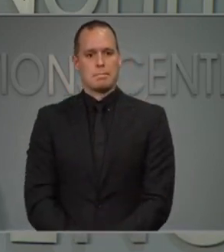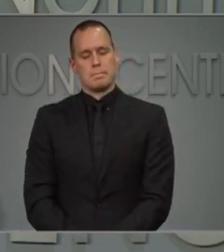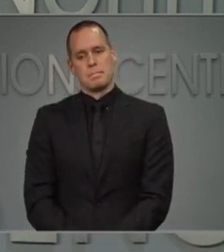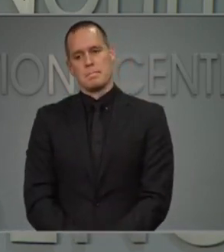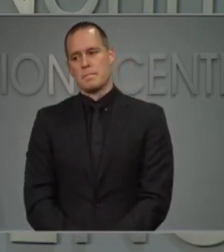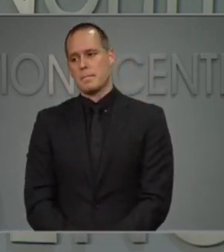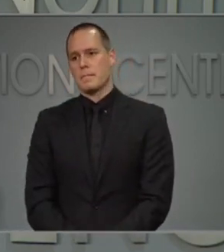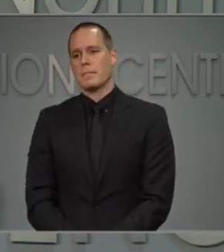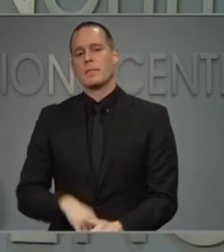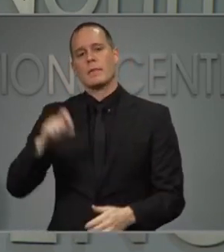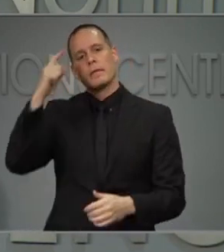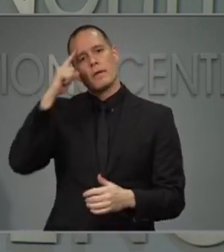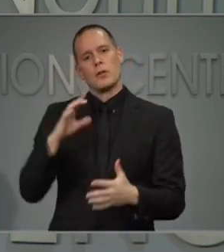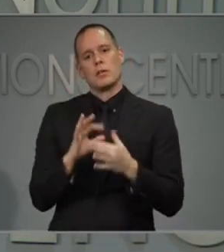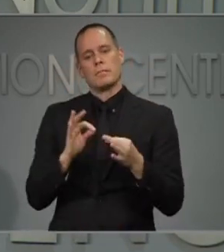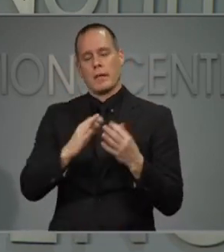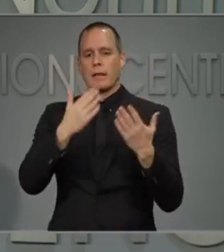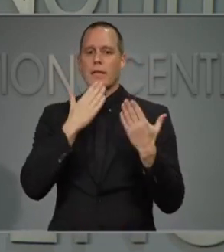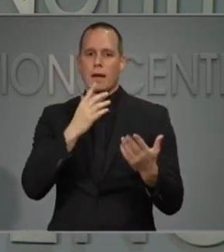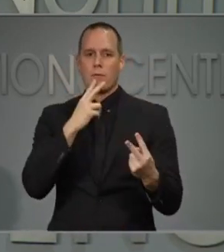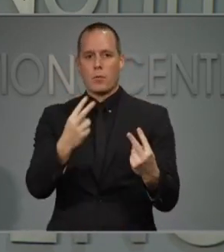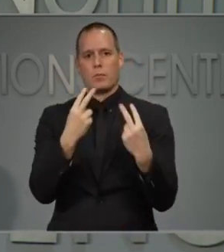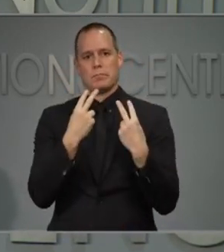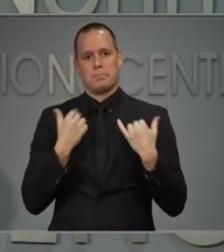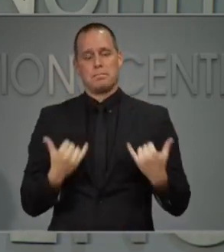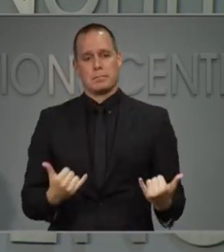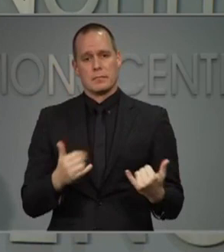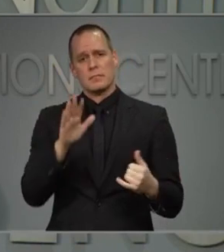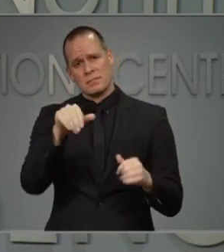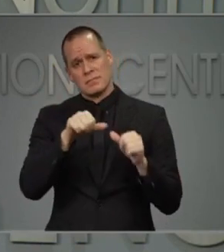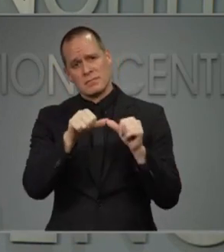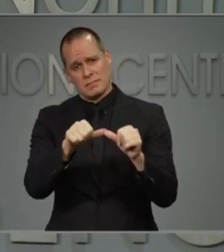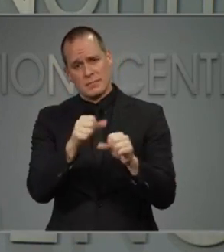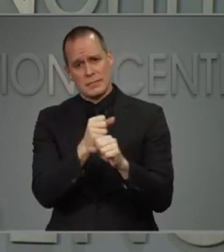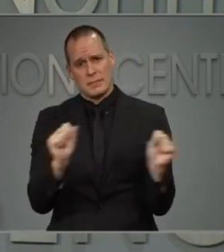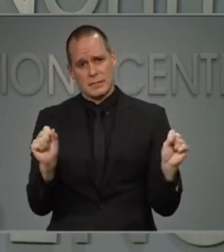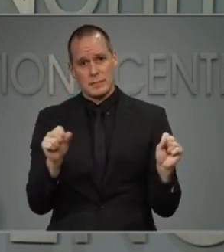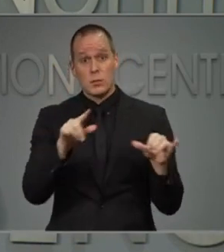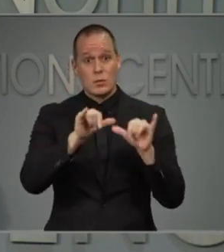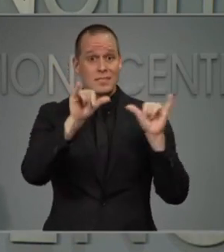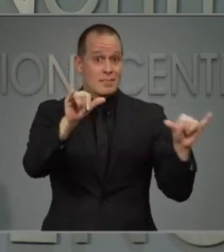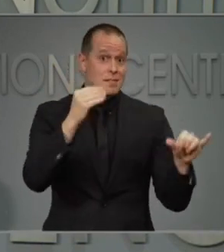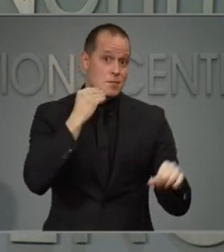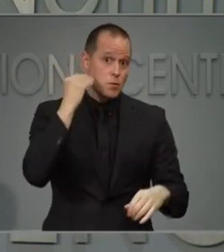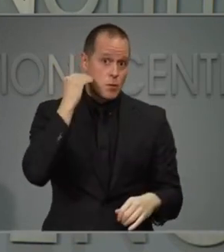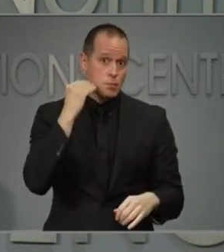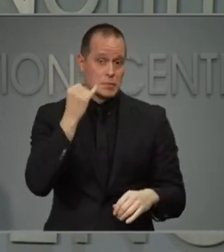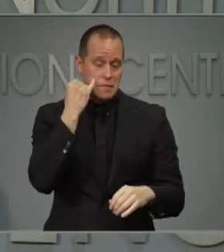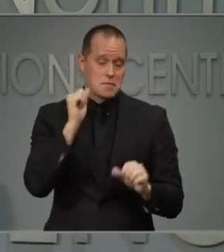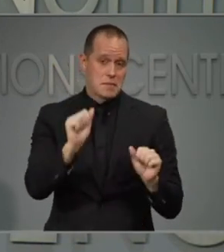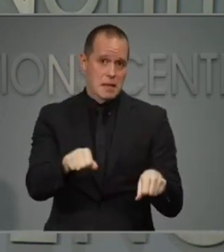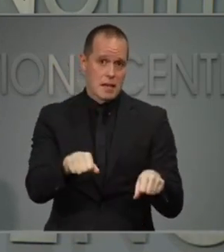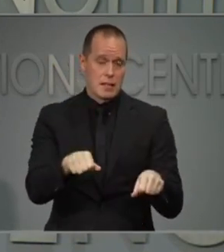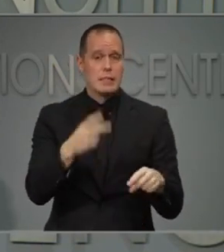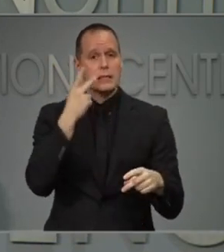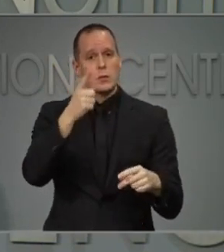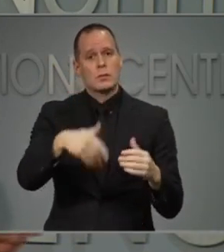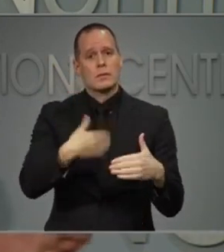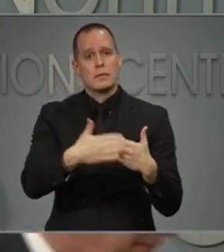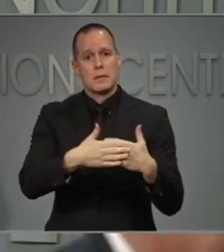Thanks everybody for tuning in today. Please stay safe, stay at home if you can, and we'll see you next time.